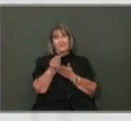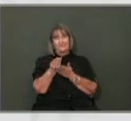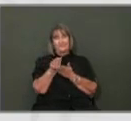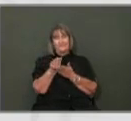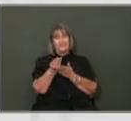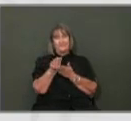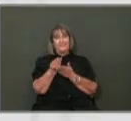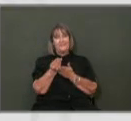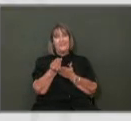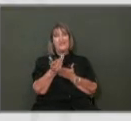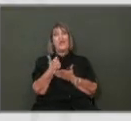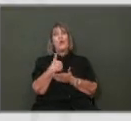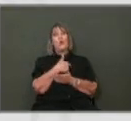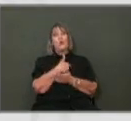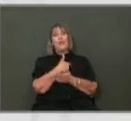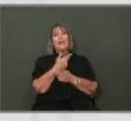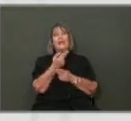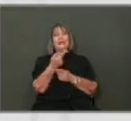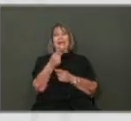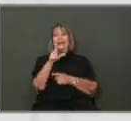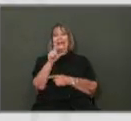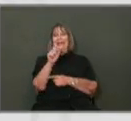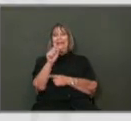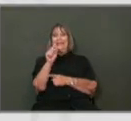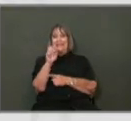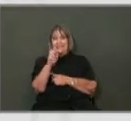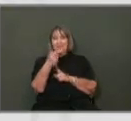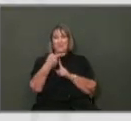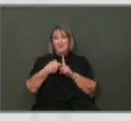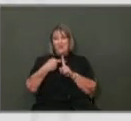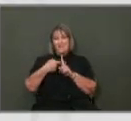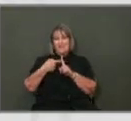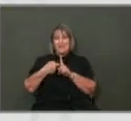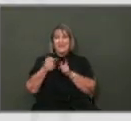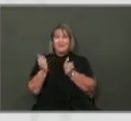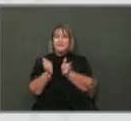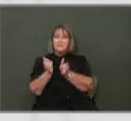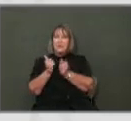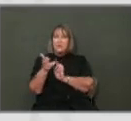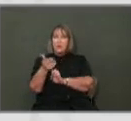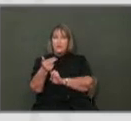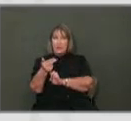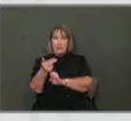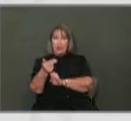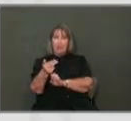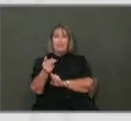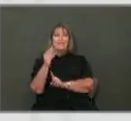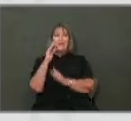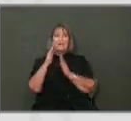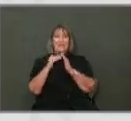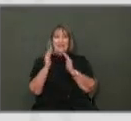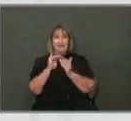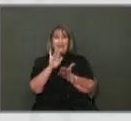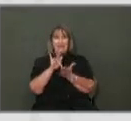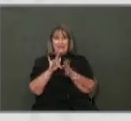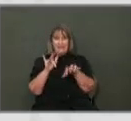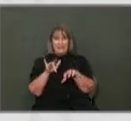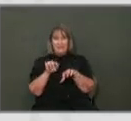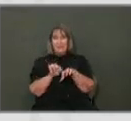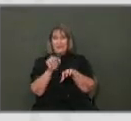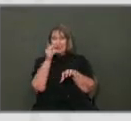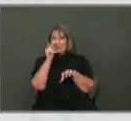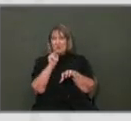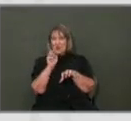lease a small hotel on the northeast side of downtown, only about 45 or 48 rooms,